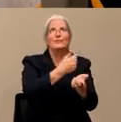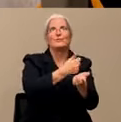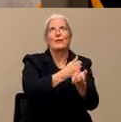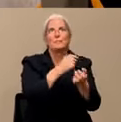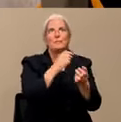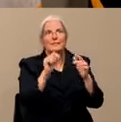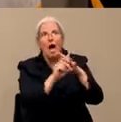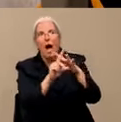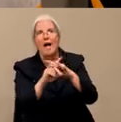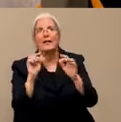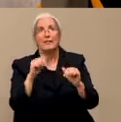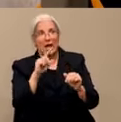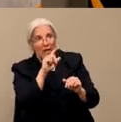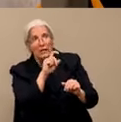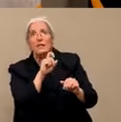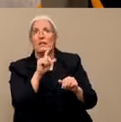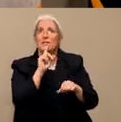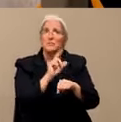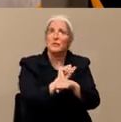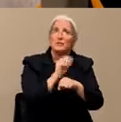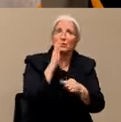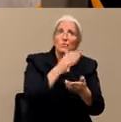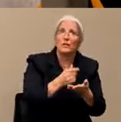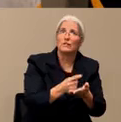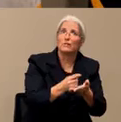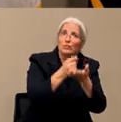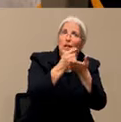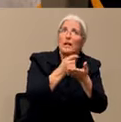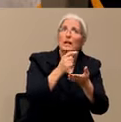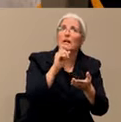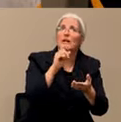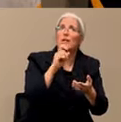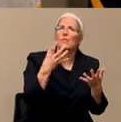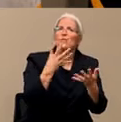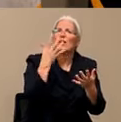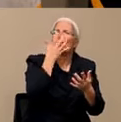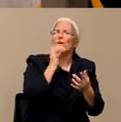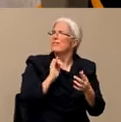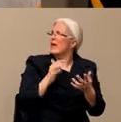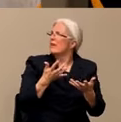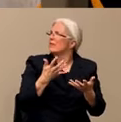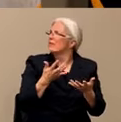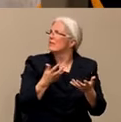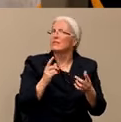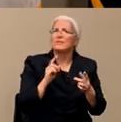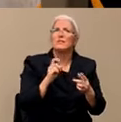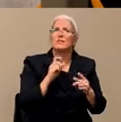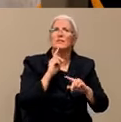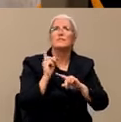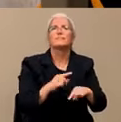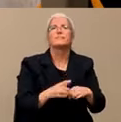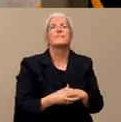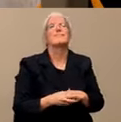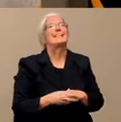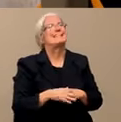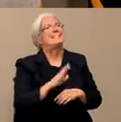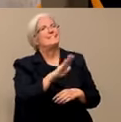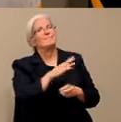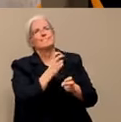potentially show promise. You know, what do those look like right now? Yeah. So that's really hard to say.